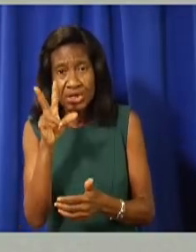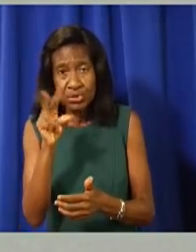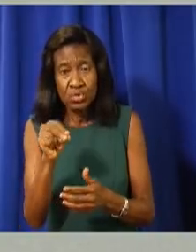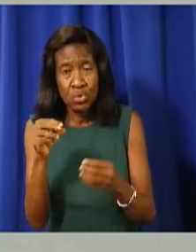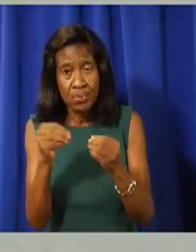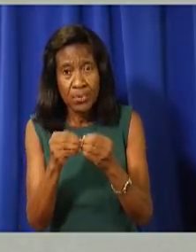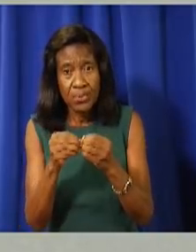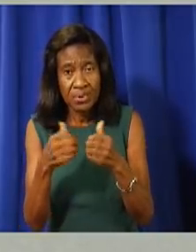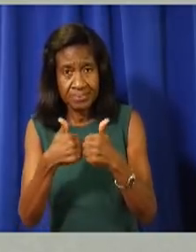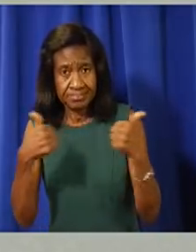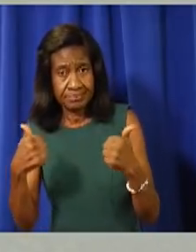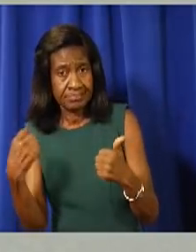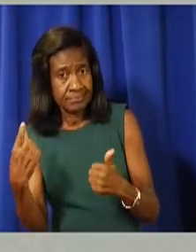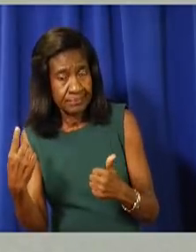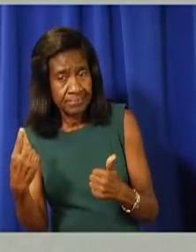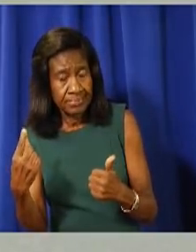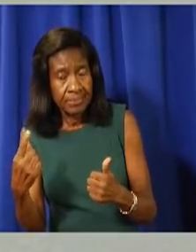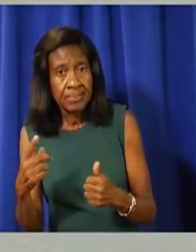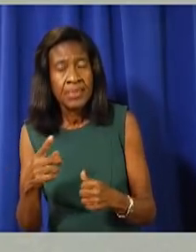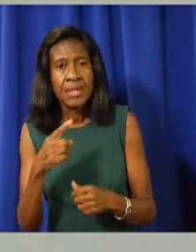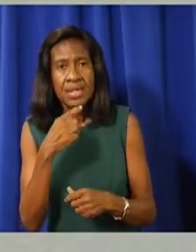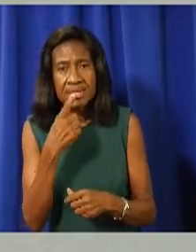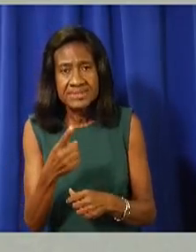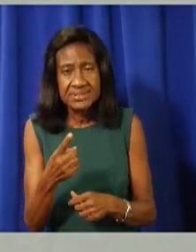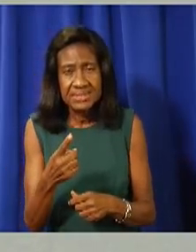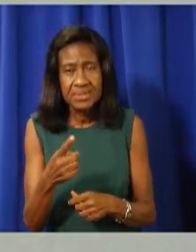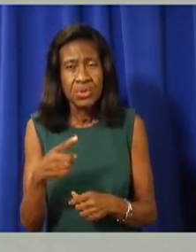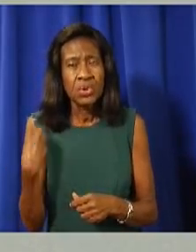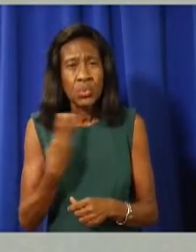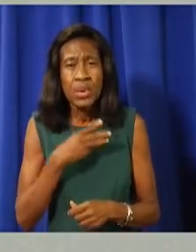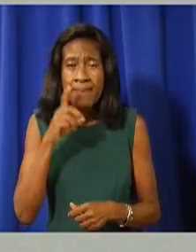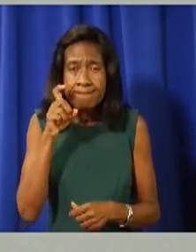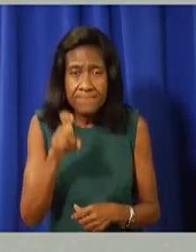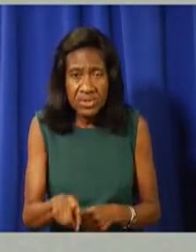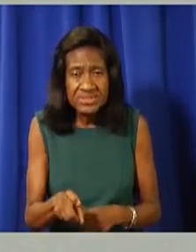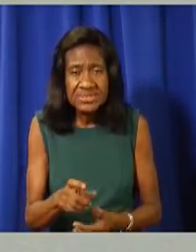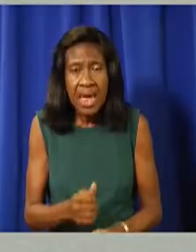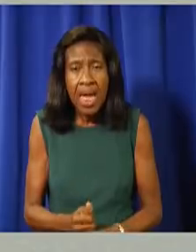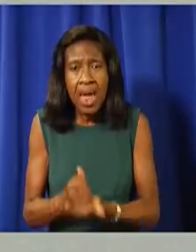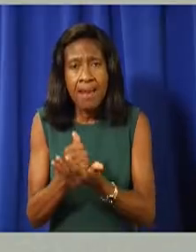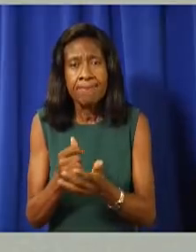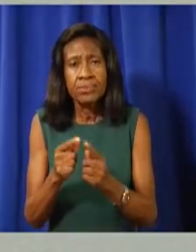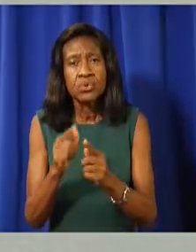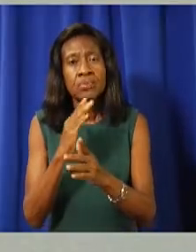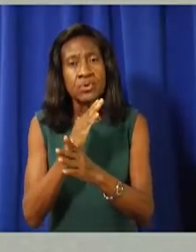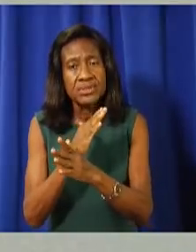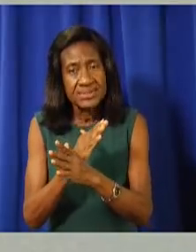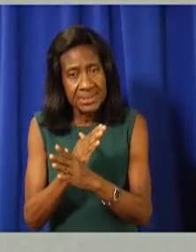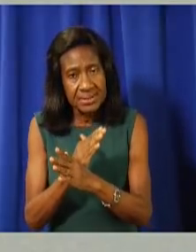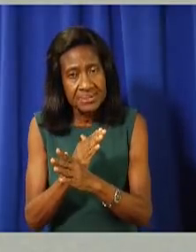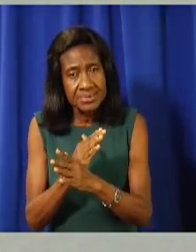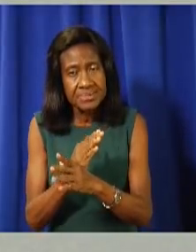The bottom line is that as always, we need to help protect those who cannot protect themselves.